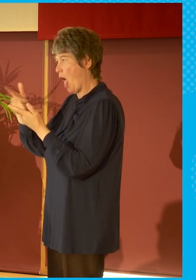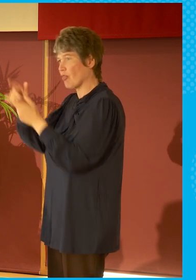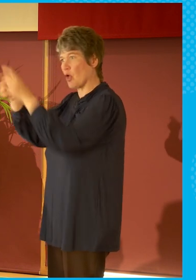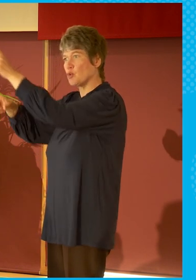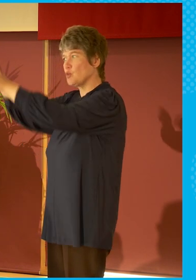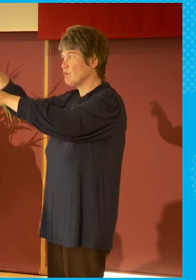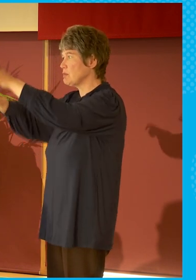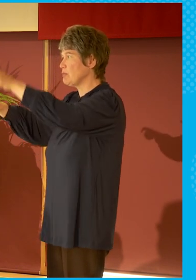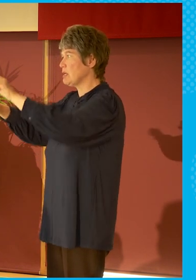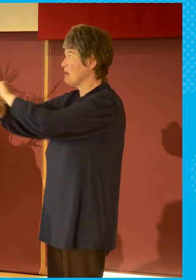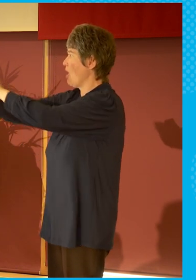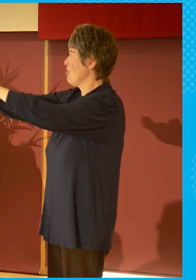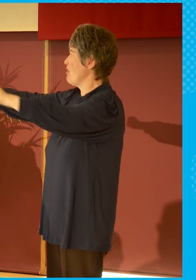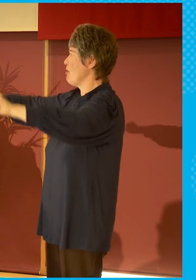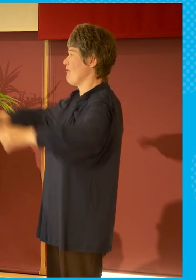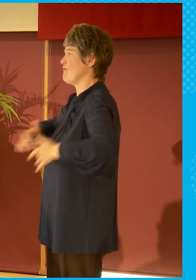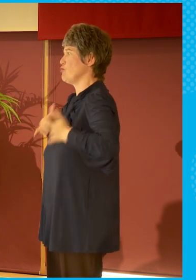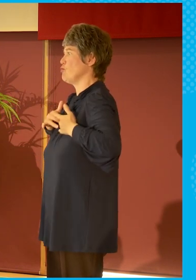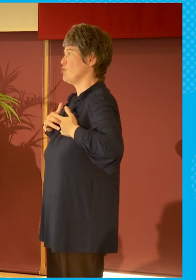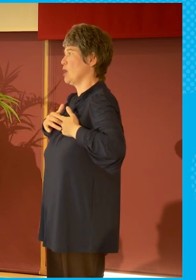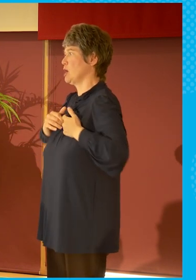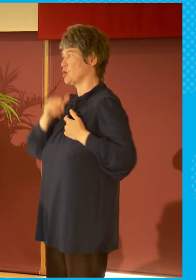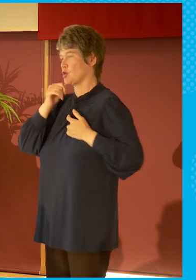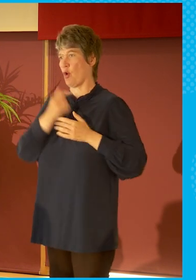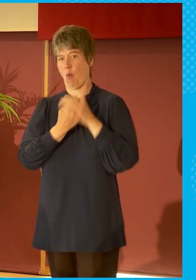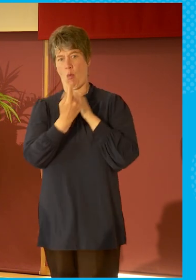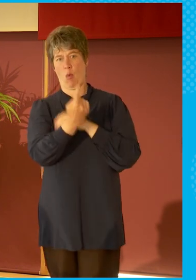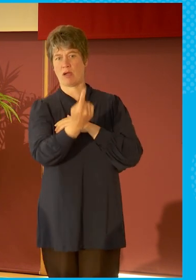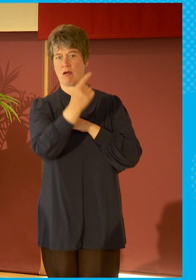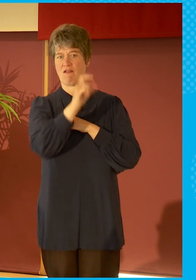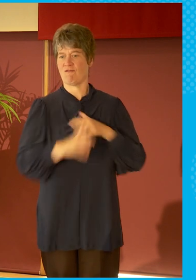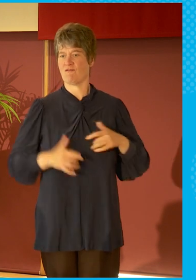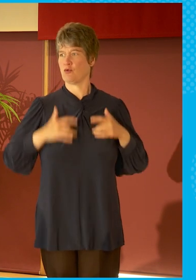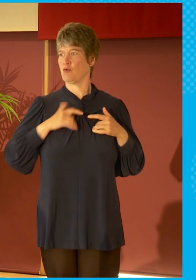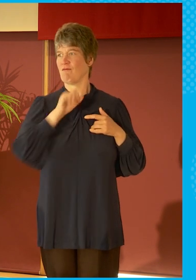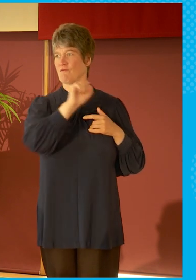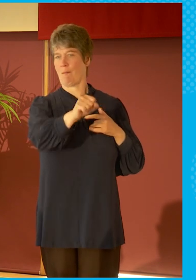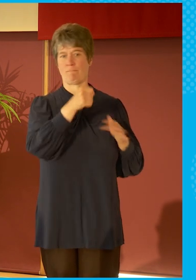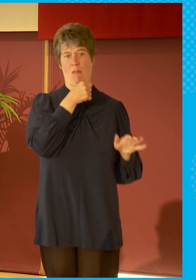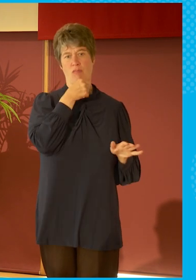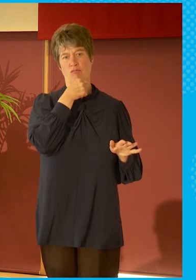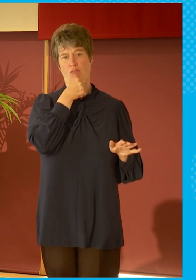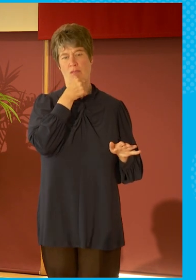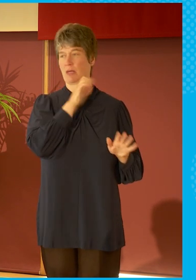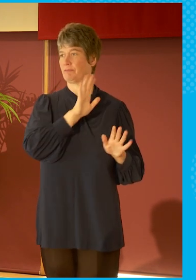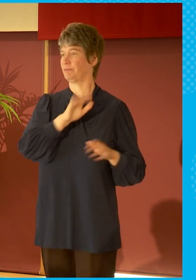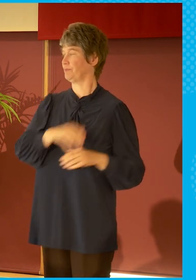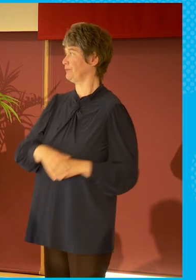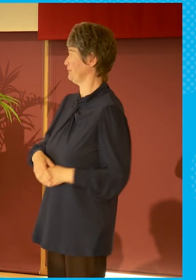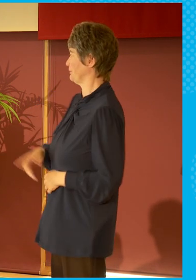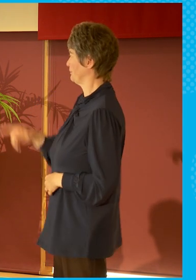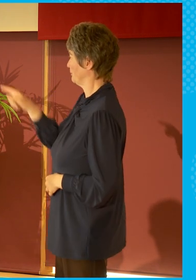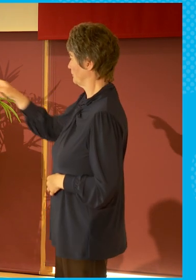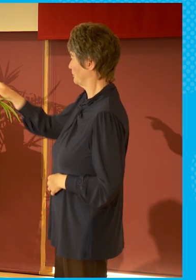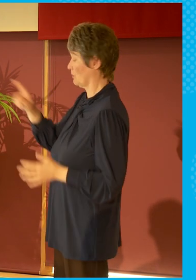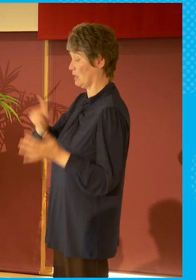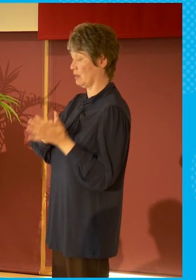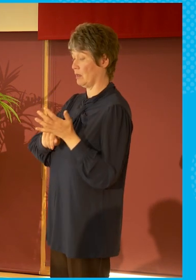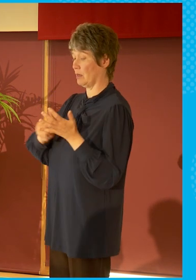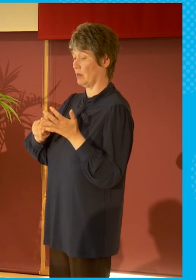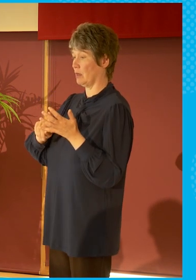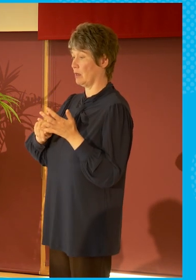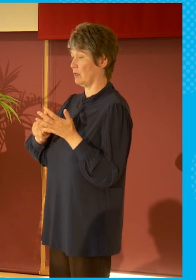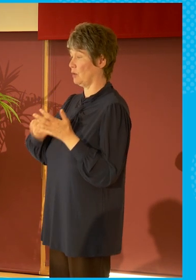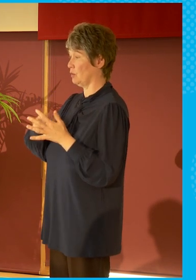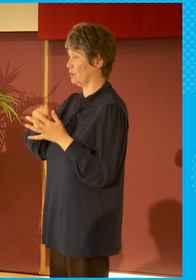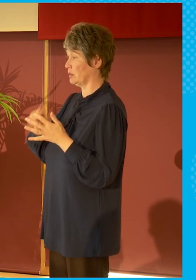I would prefer the former, I don't know about you, you lot. I think the public broadcasters obviously are in a